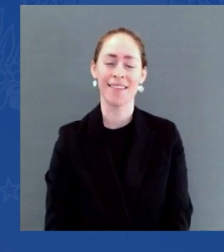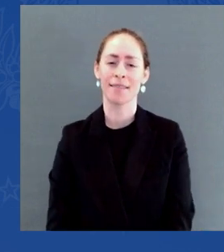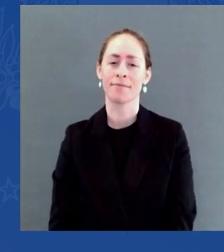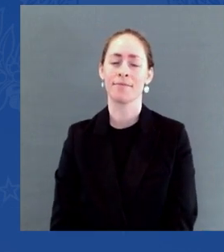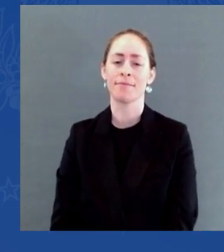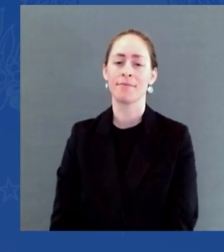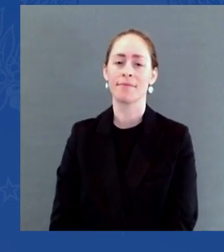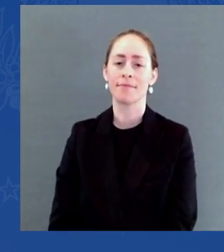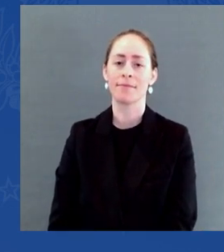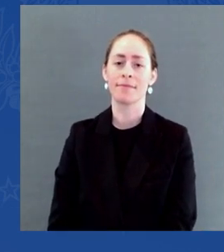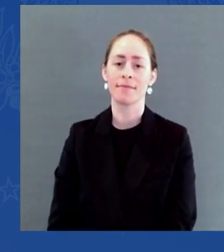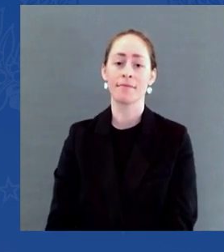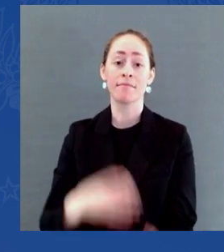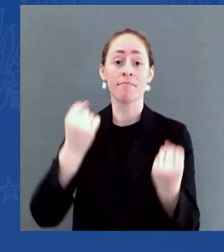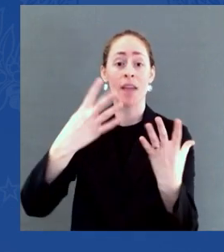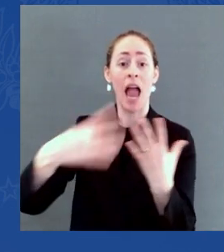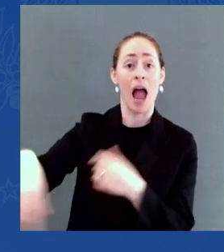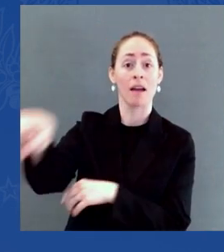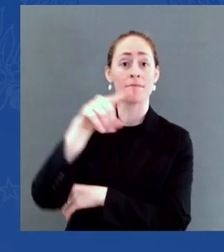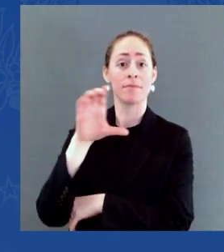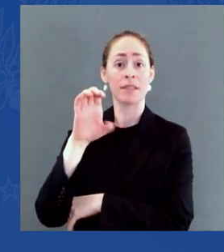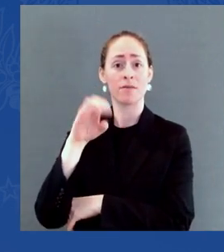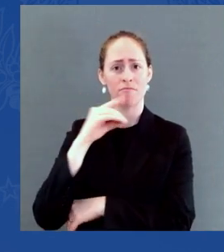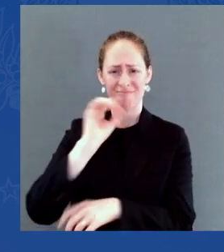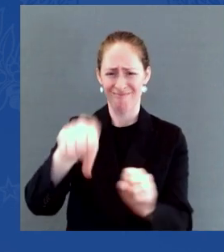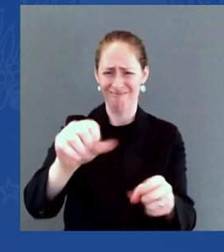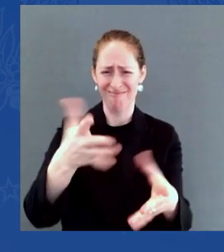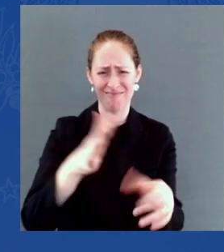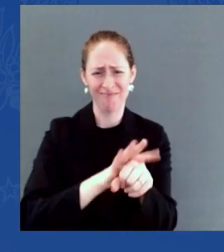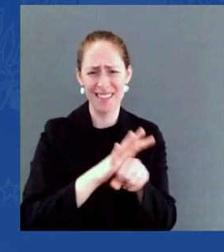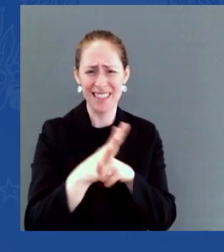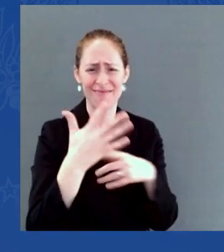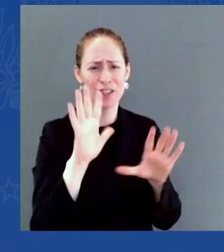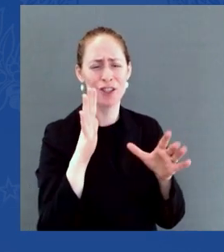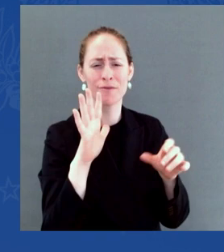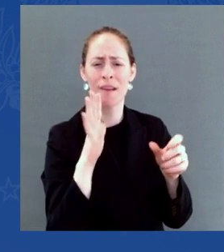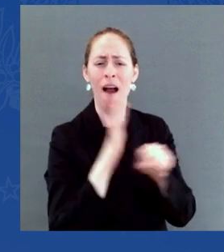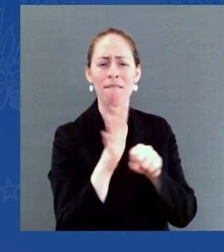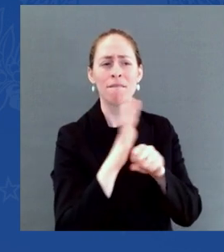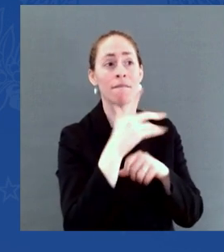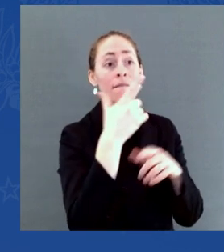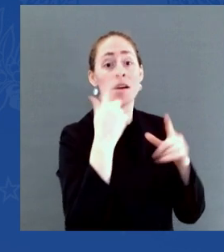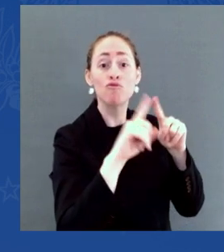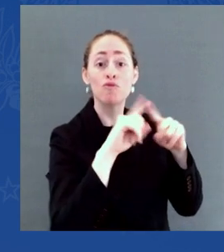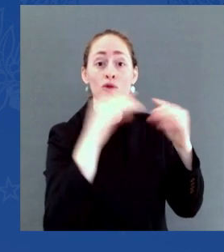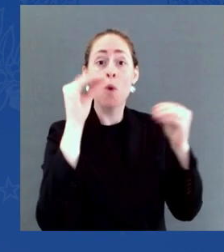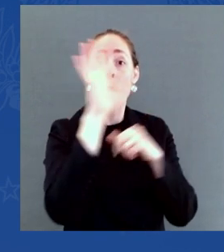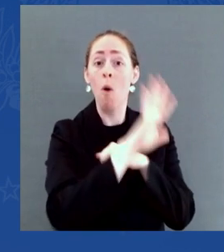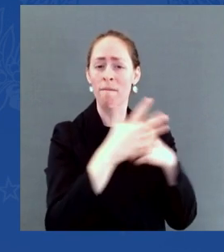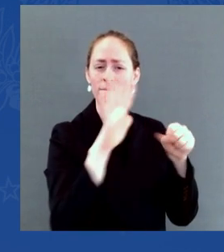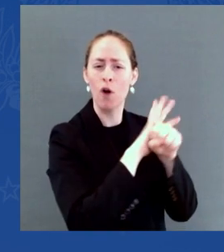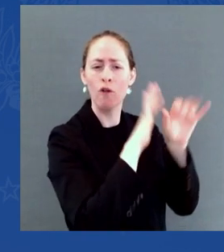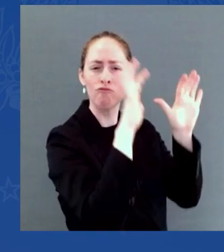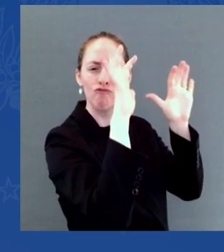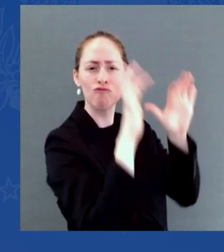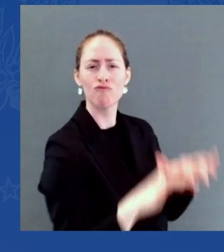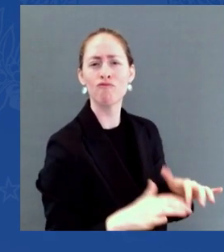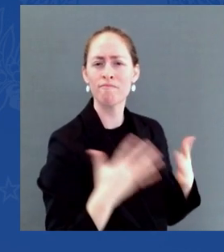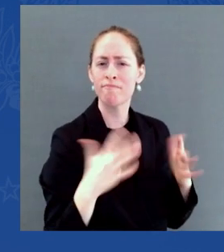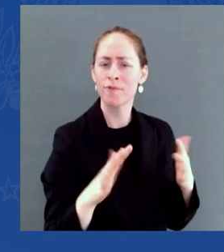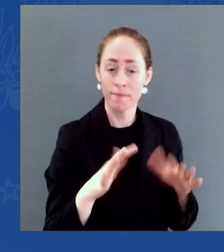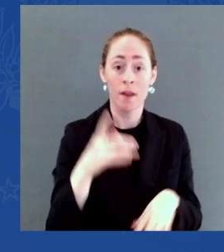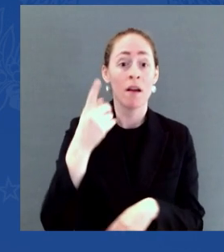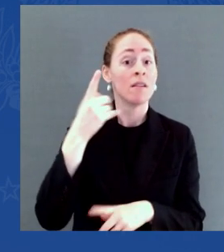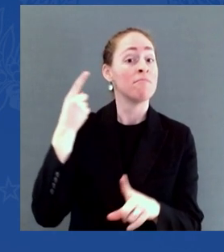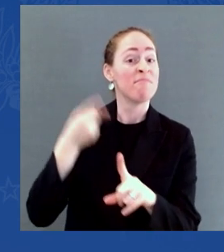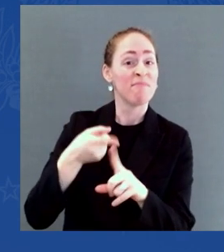demand for the holidays. The CEO of Etsy represents over five million small businesses and entrepreneurs.